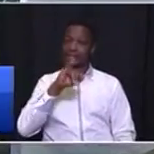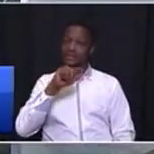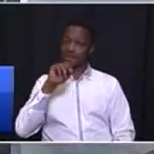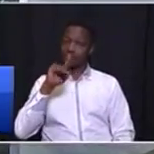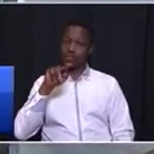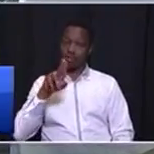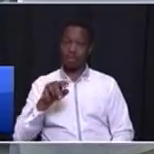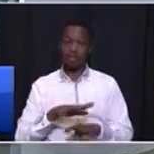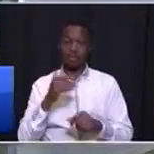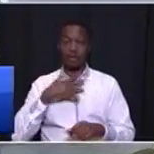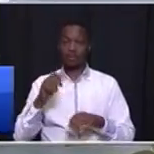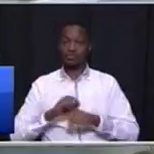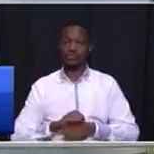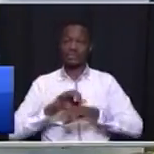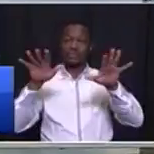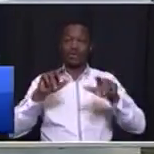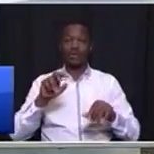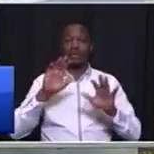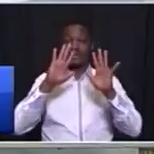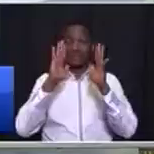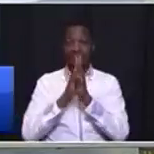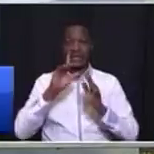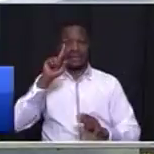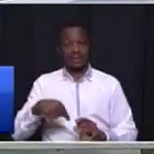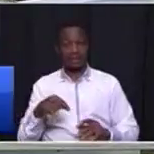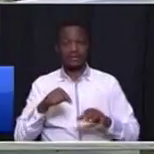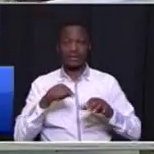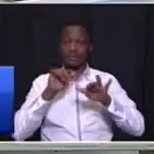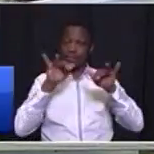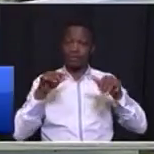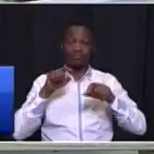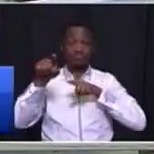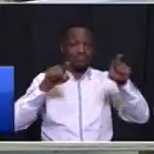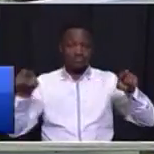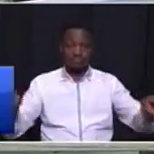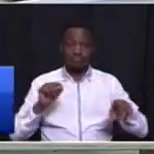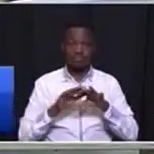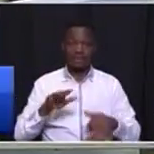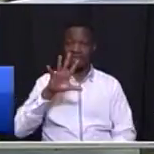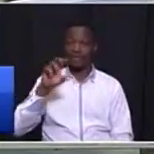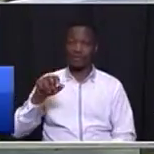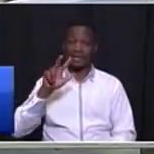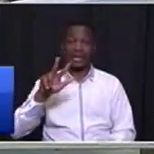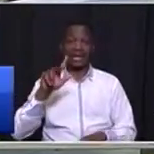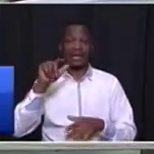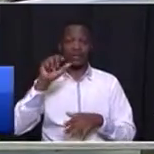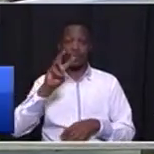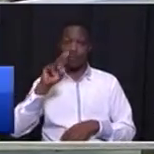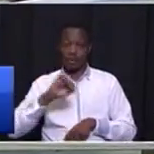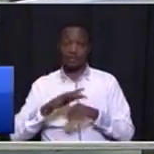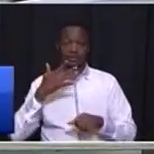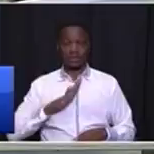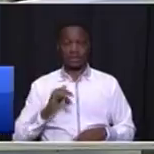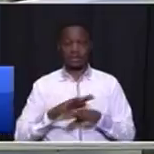deploy 10,000 patrollers in every ward. We have 508 wards in Houten, in every ward.